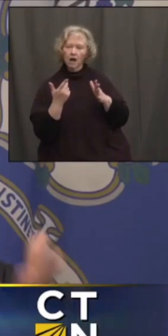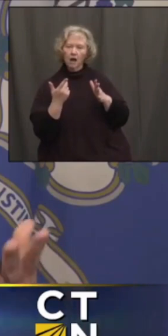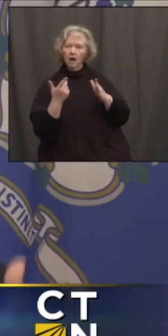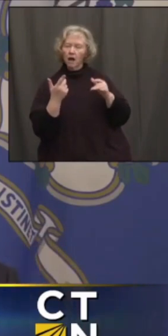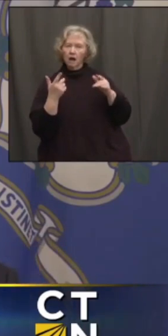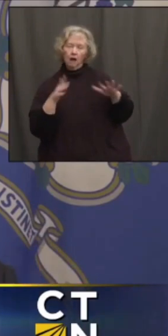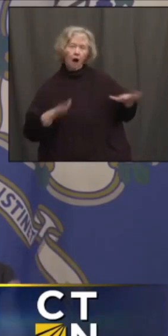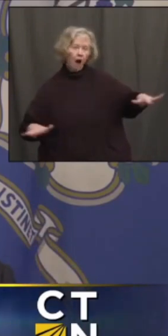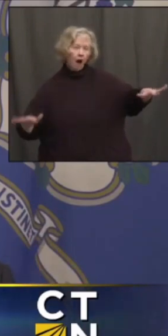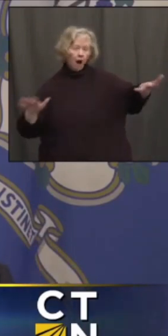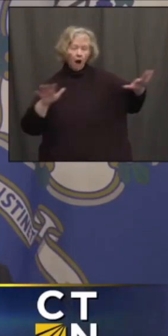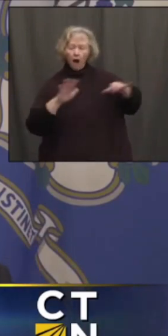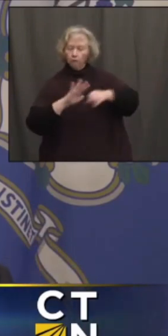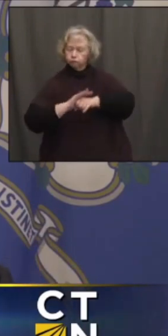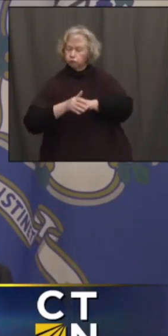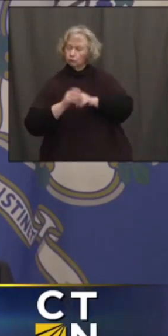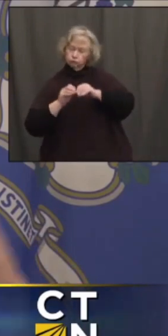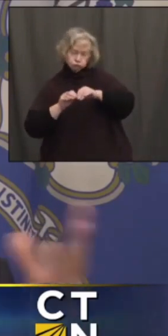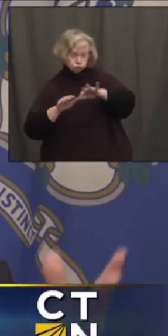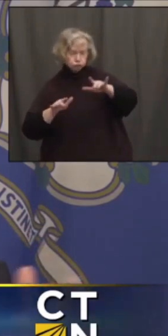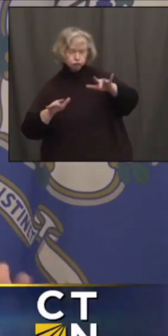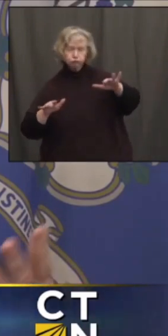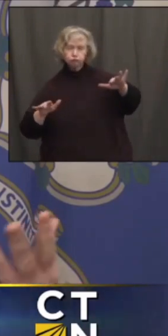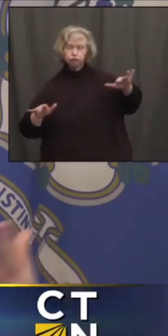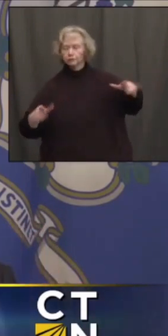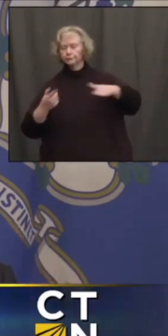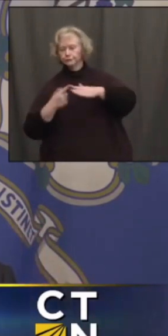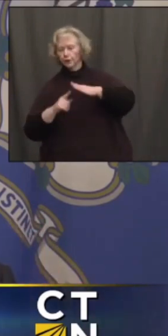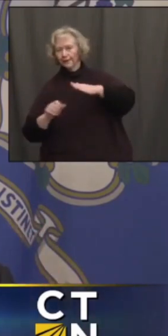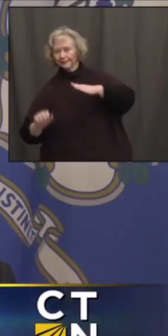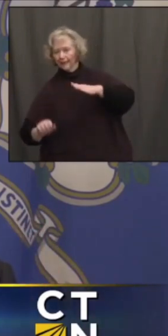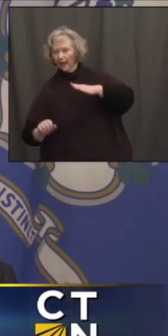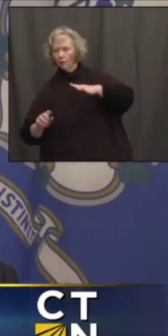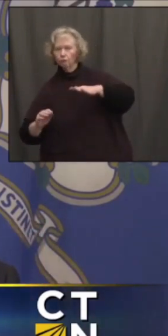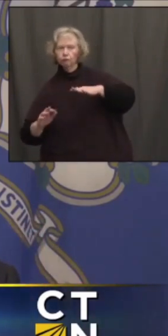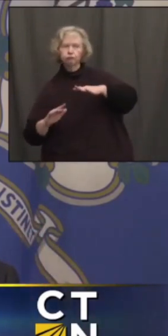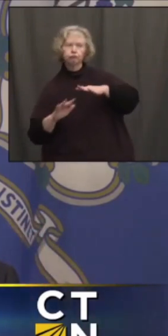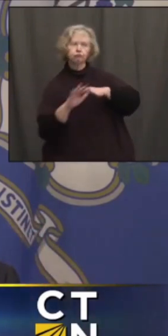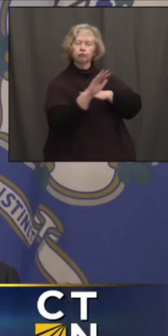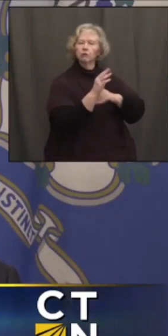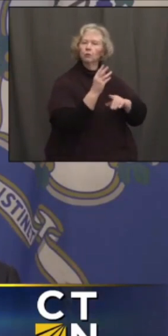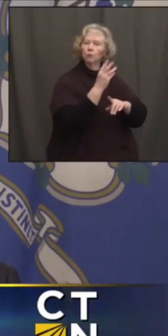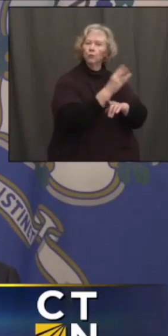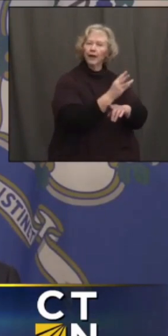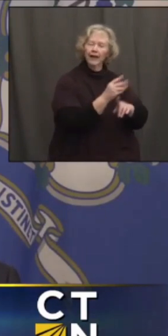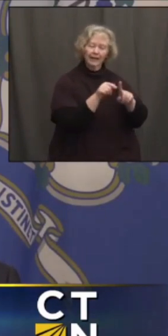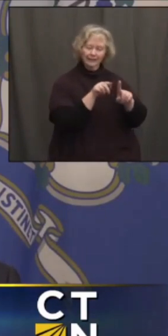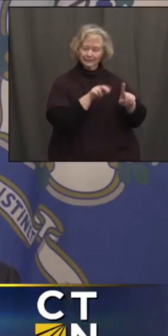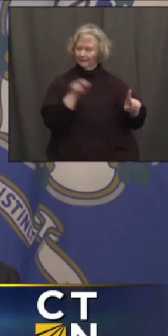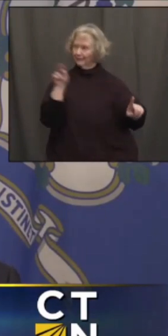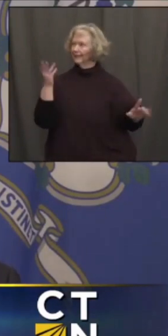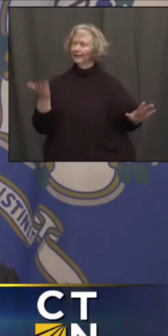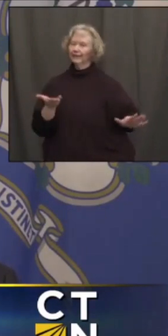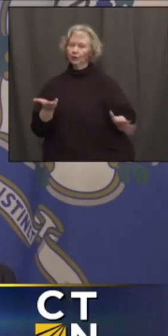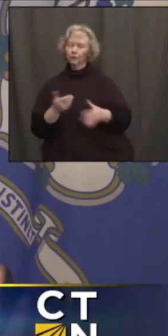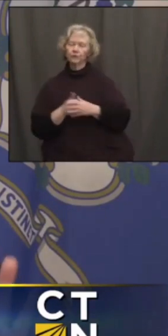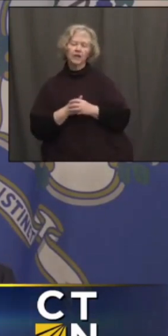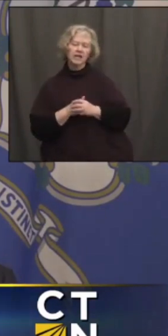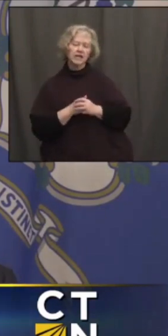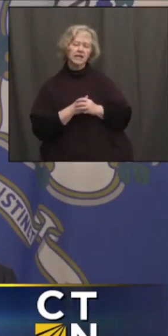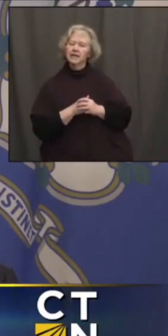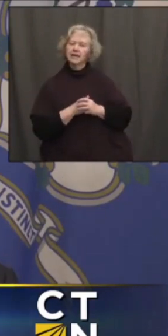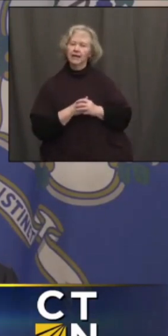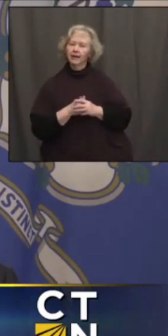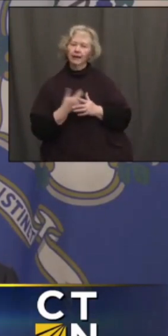of COVID infections, starting down in the south, then the midwest, then coming right here to the northeast. And we could not